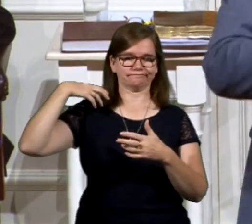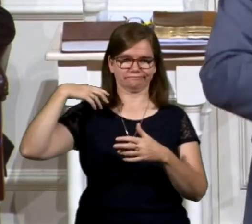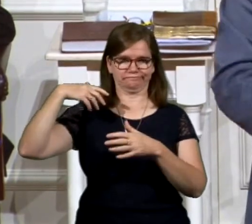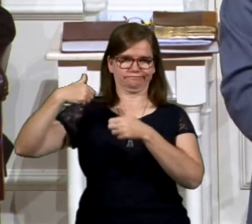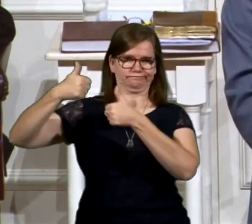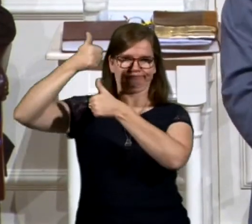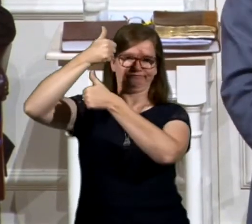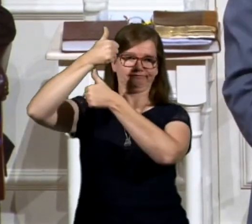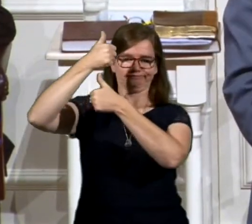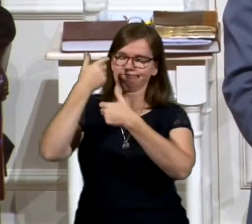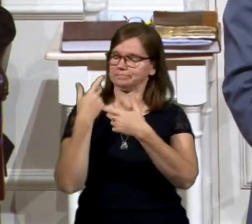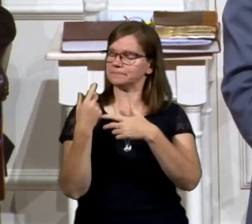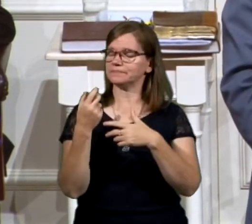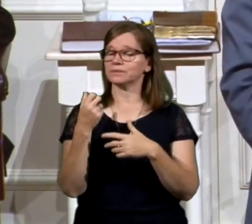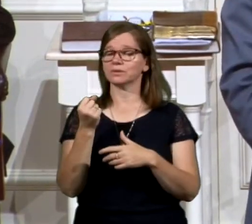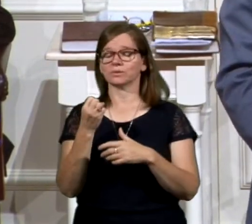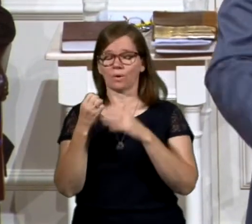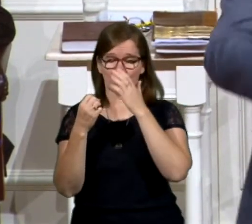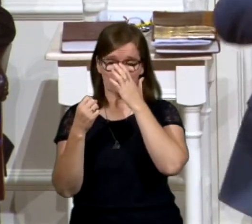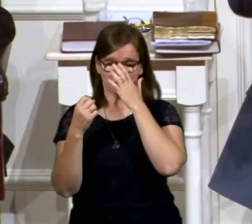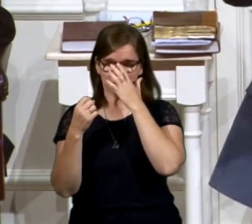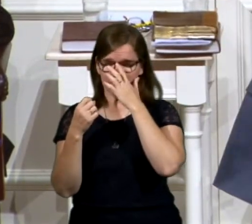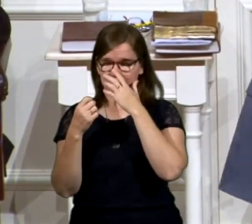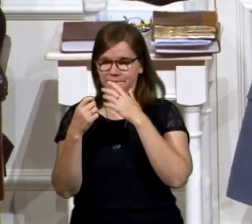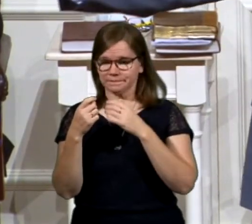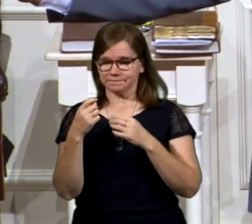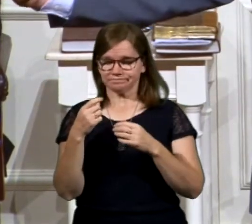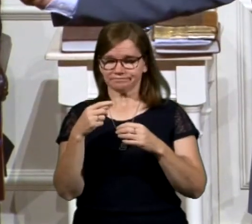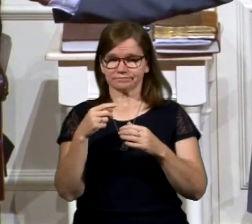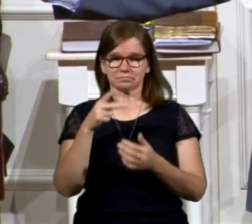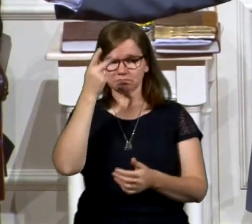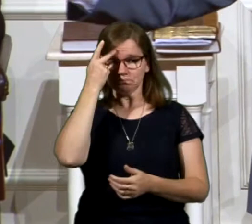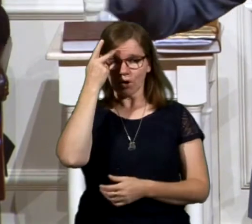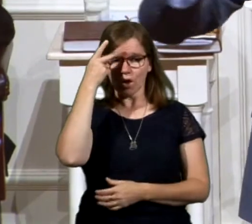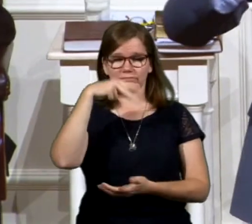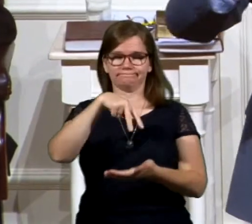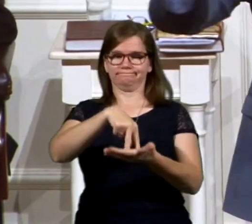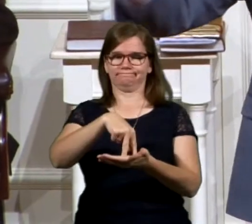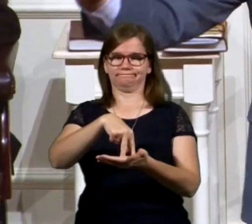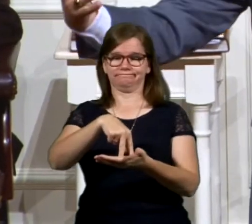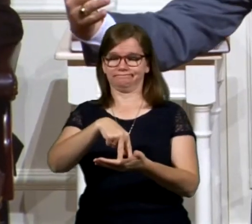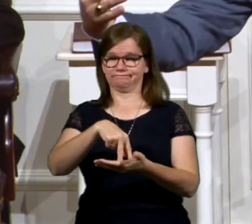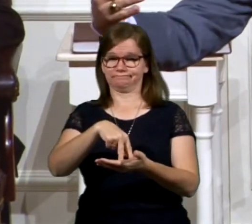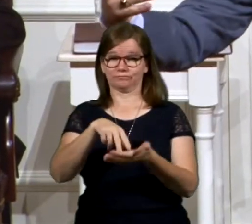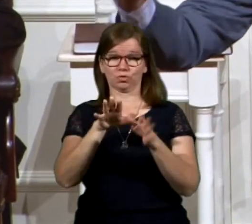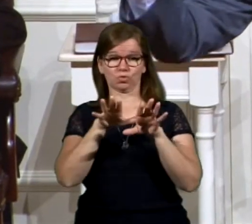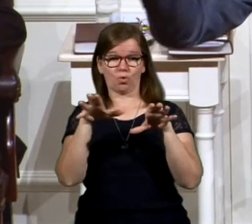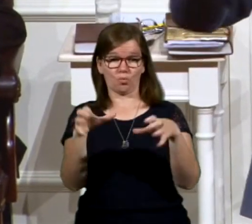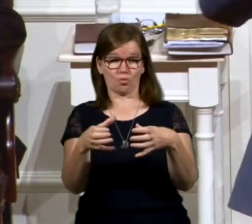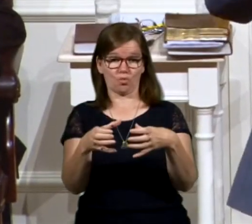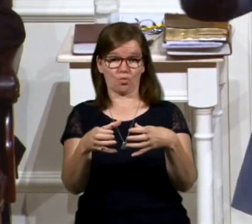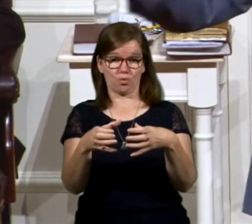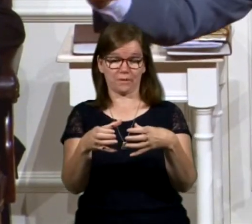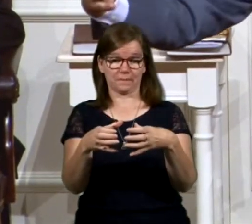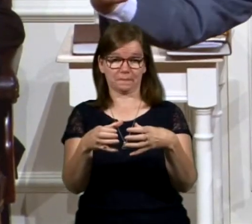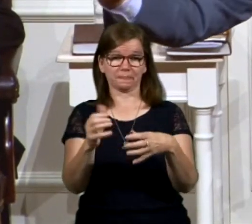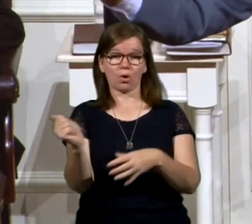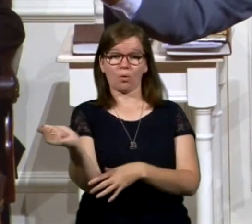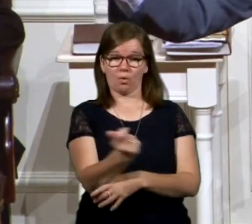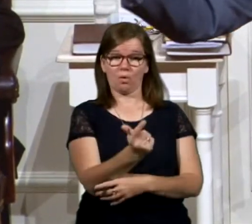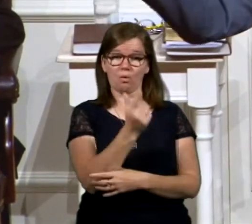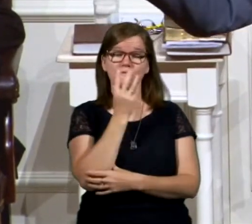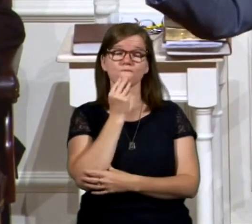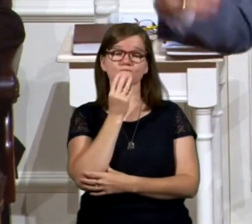turned him over them. He's standing there. And here is the group. On the way that worked, there were two. They're all Jewish